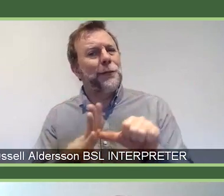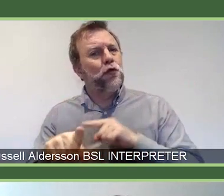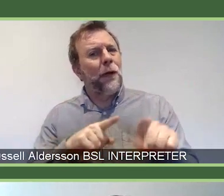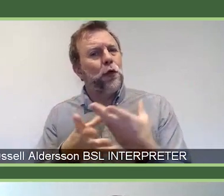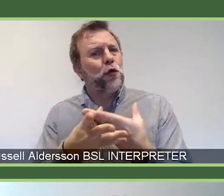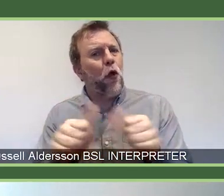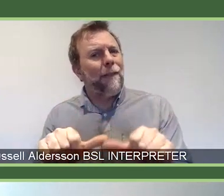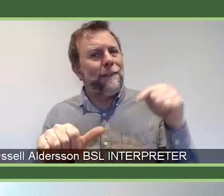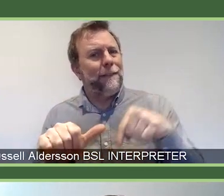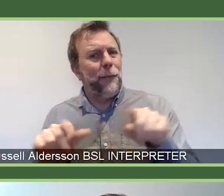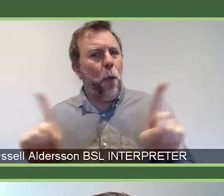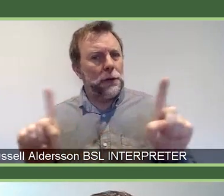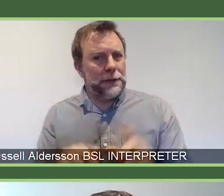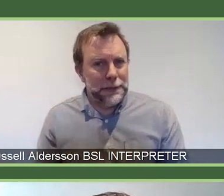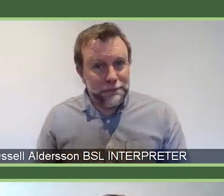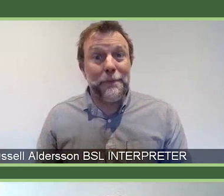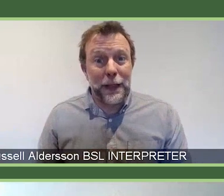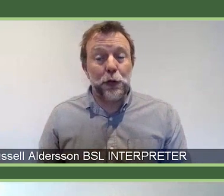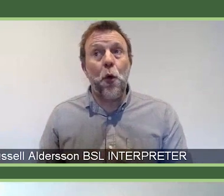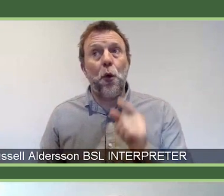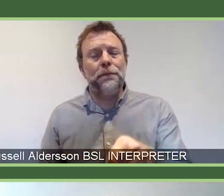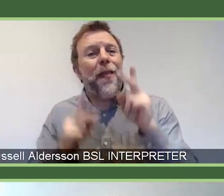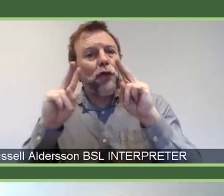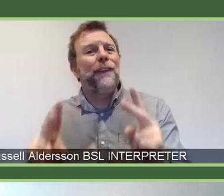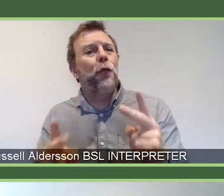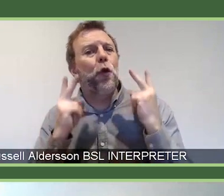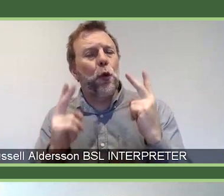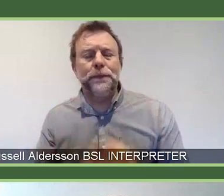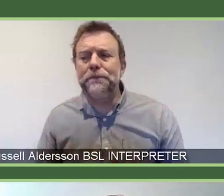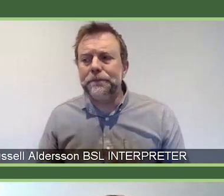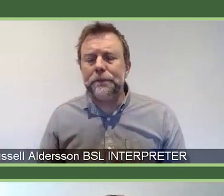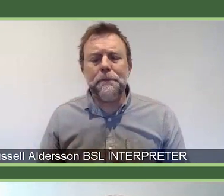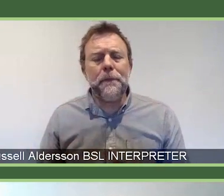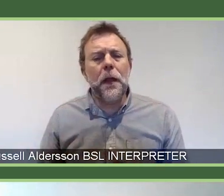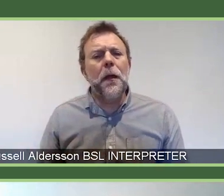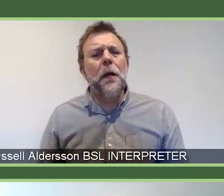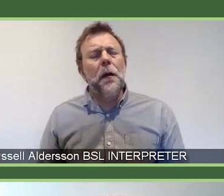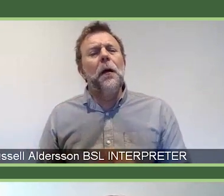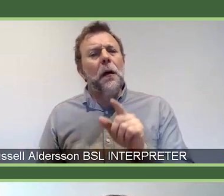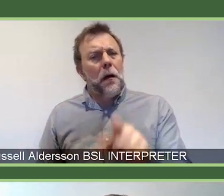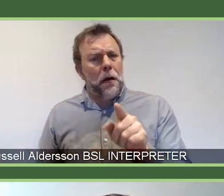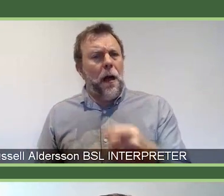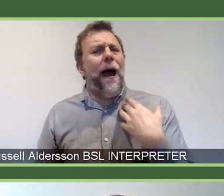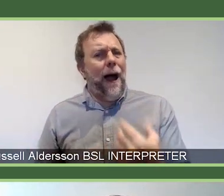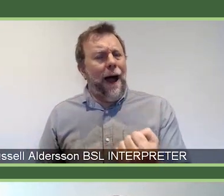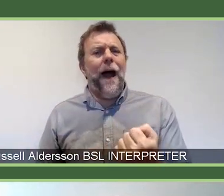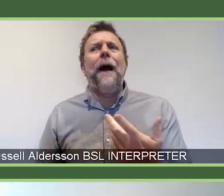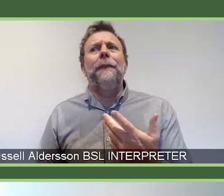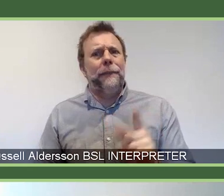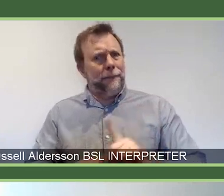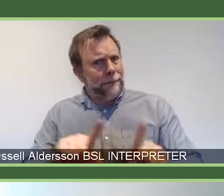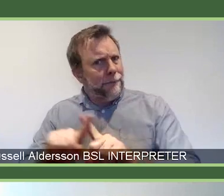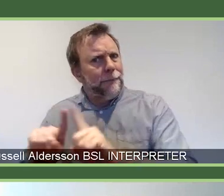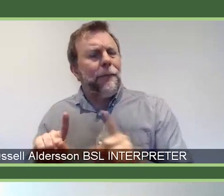So, the outputs of that review really resulted in two quite different but complementary approaches